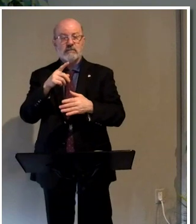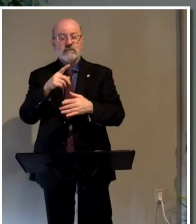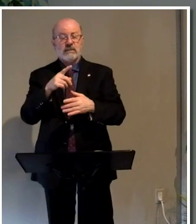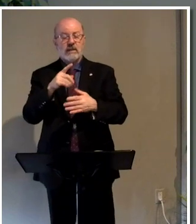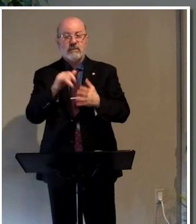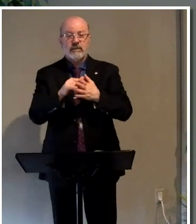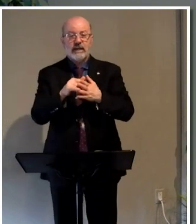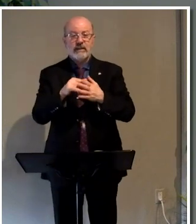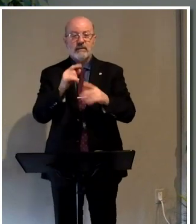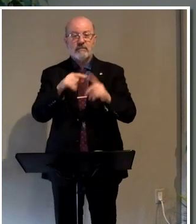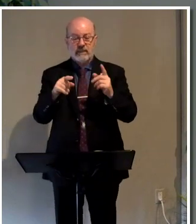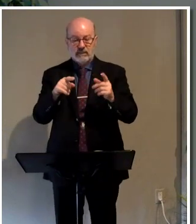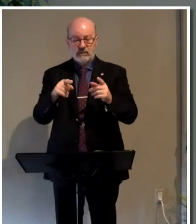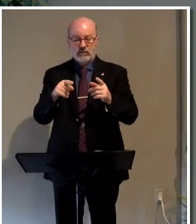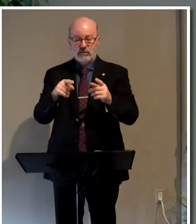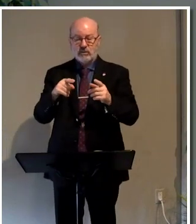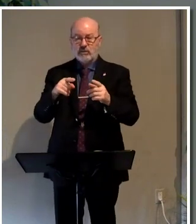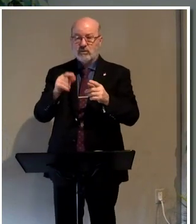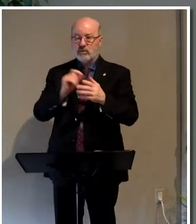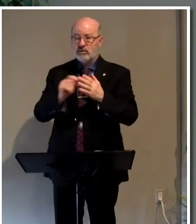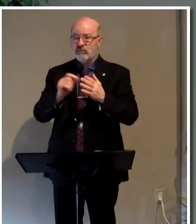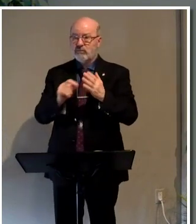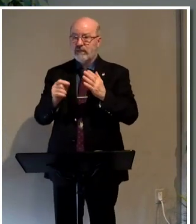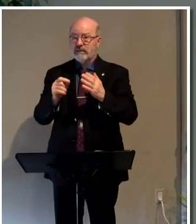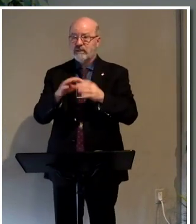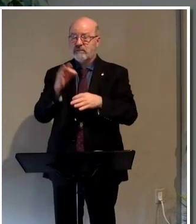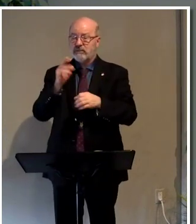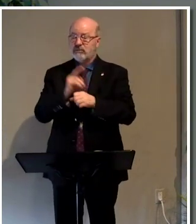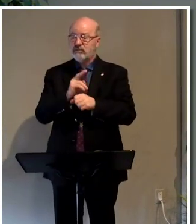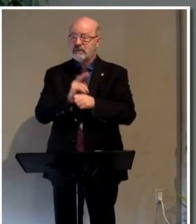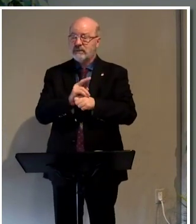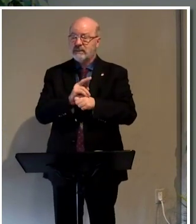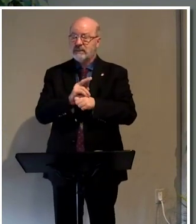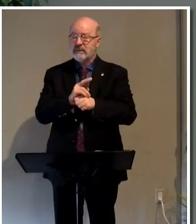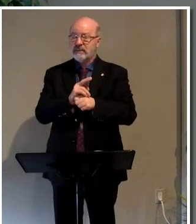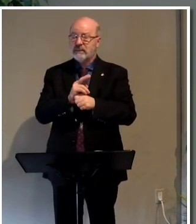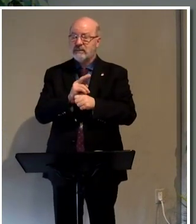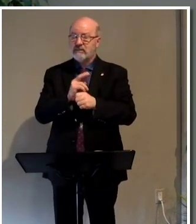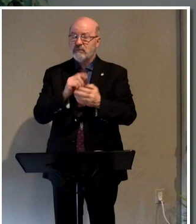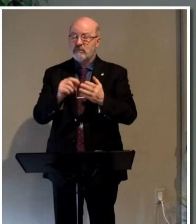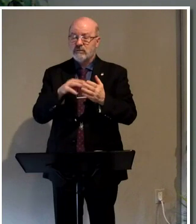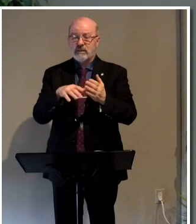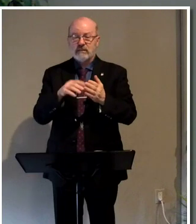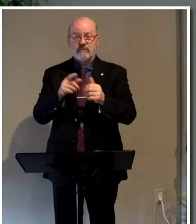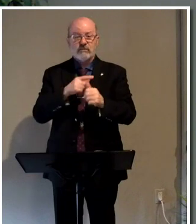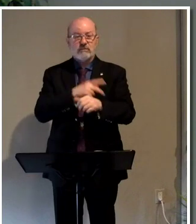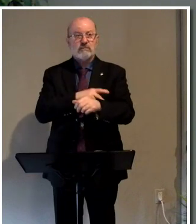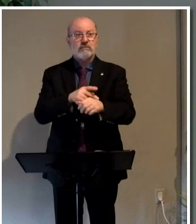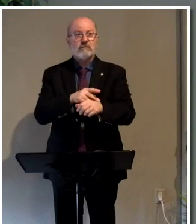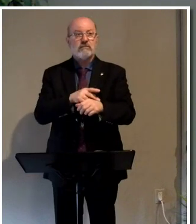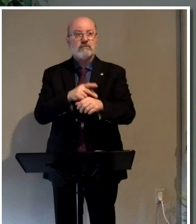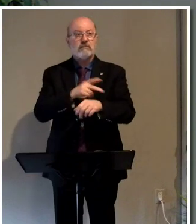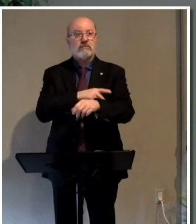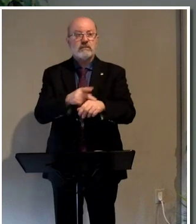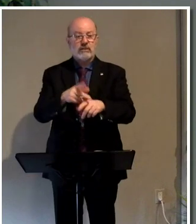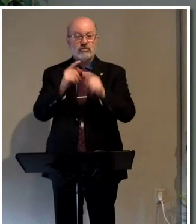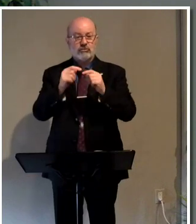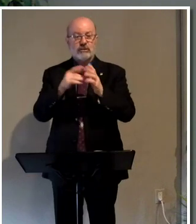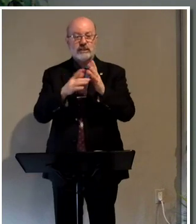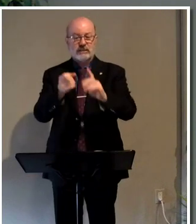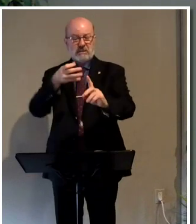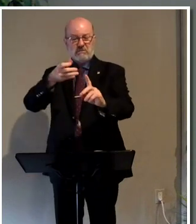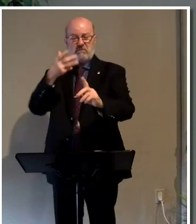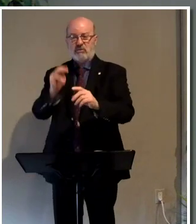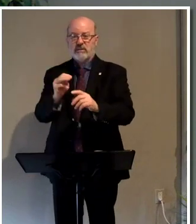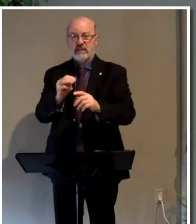with it? But the very one who's writing, the Spirit is using, to write what we're studying in 1 Peter. Peter took him and rebuked